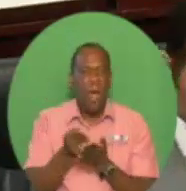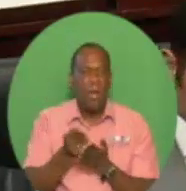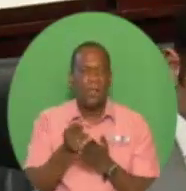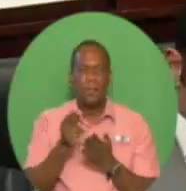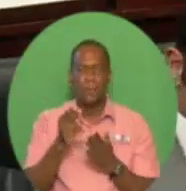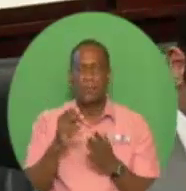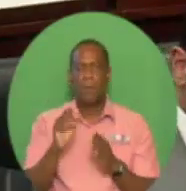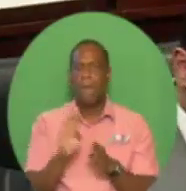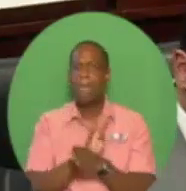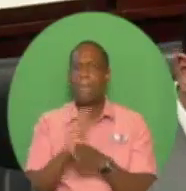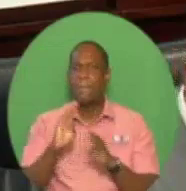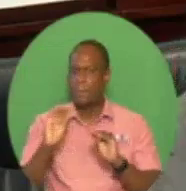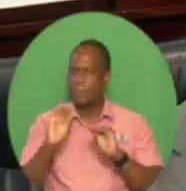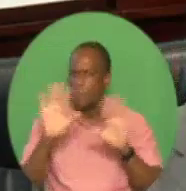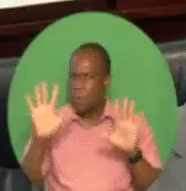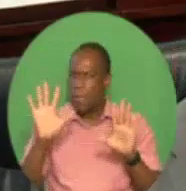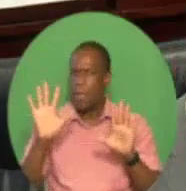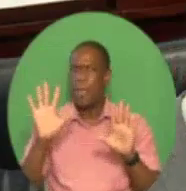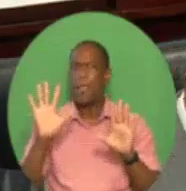accountable government.